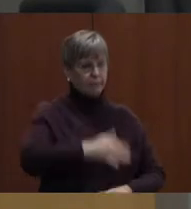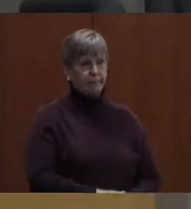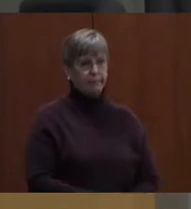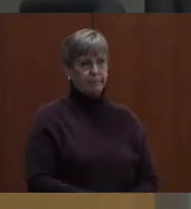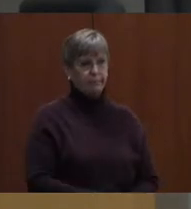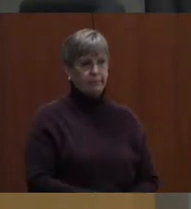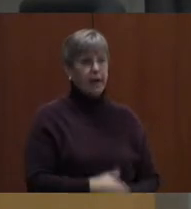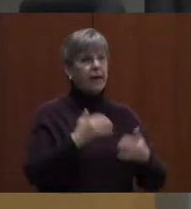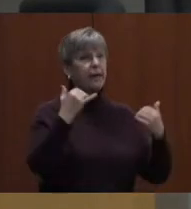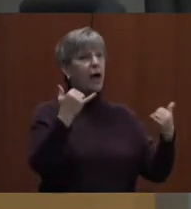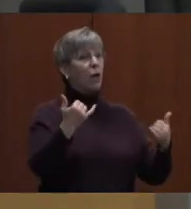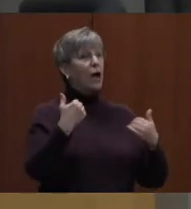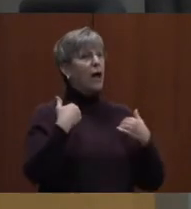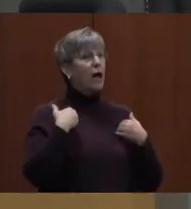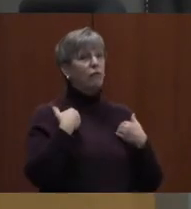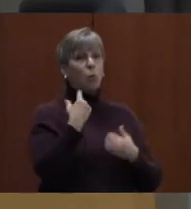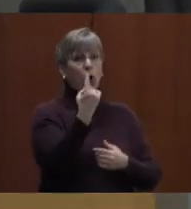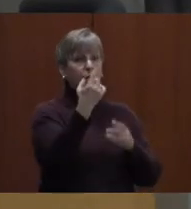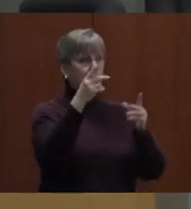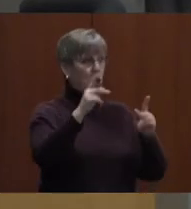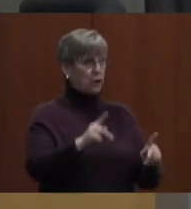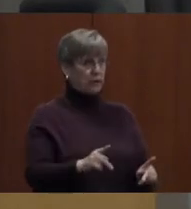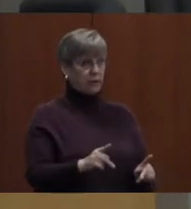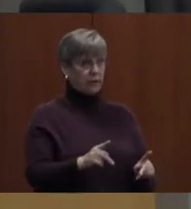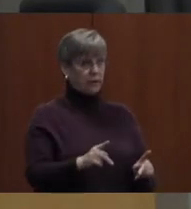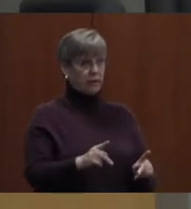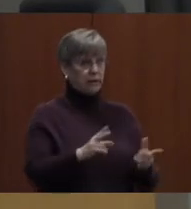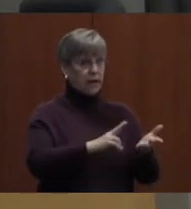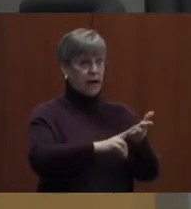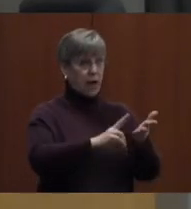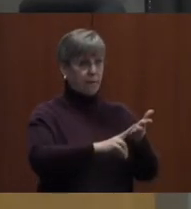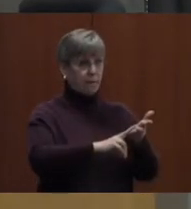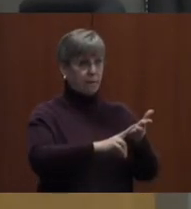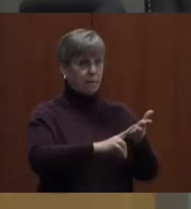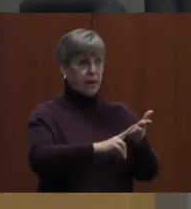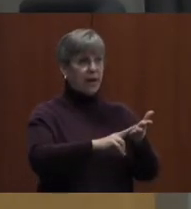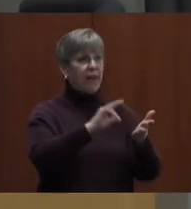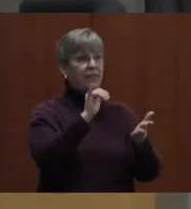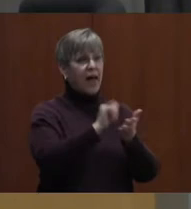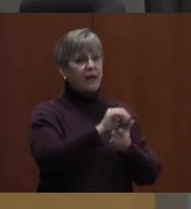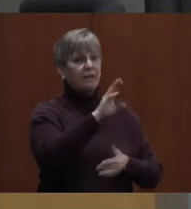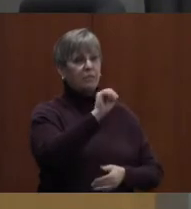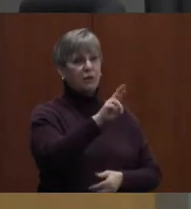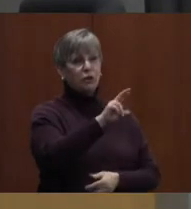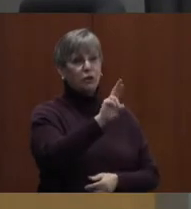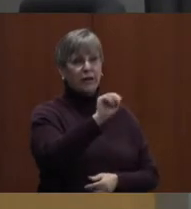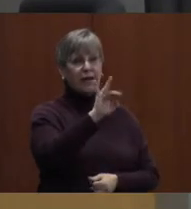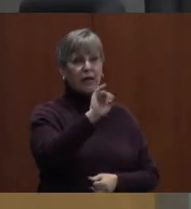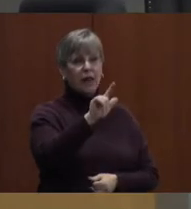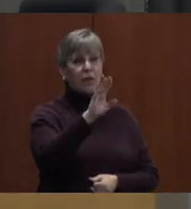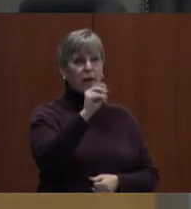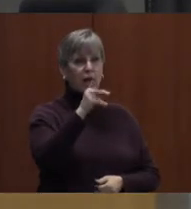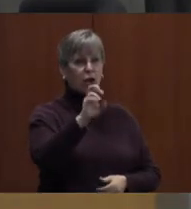At this time, I have one person on the sign-up sheet, and that is Mr. Neal Becker.